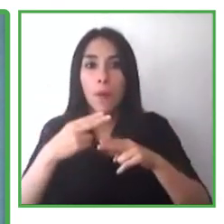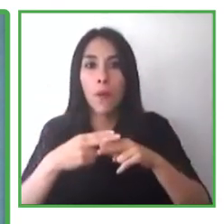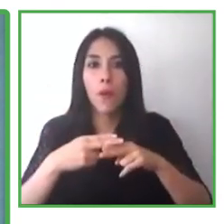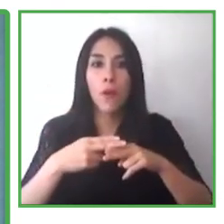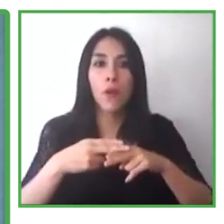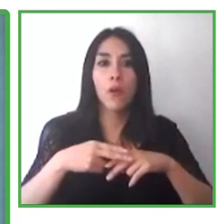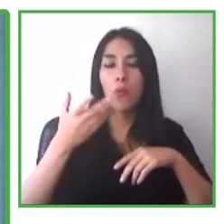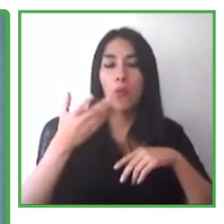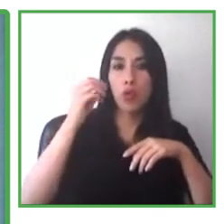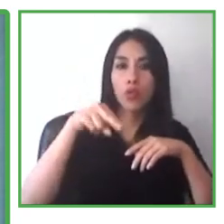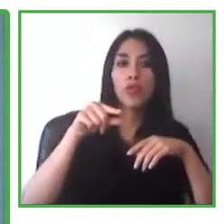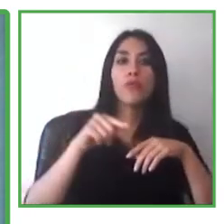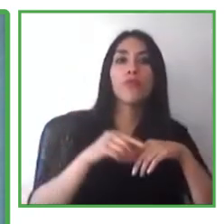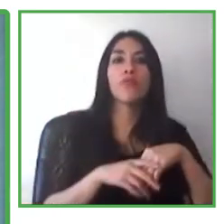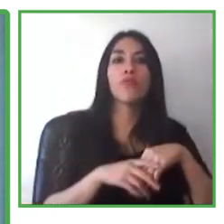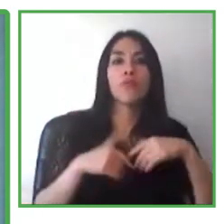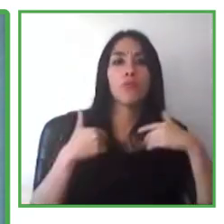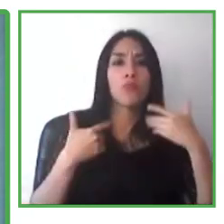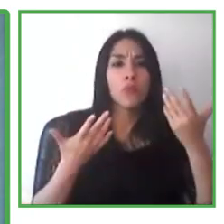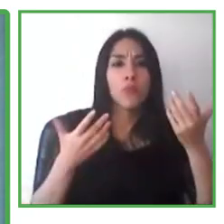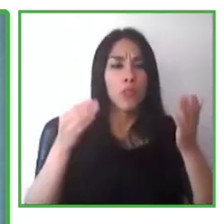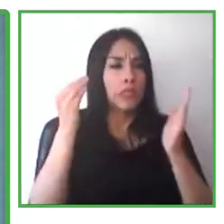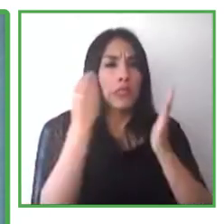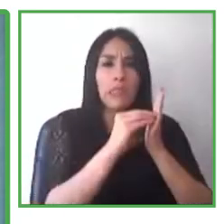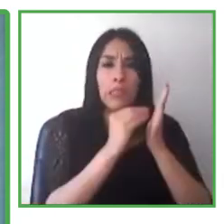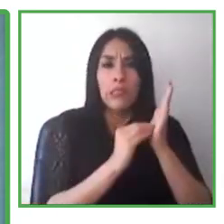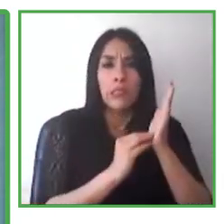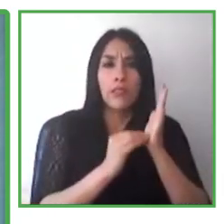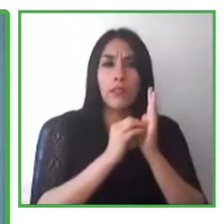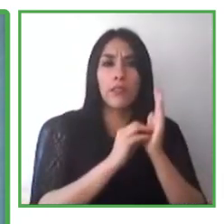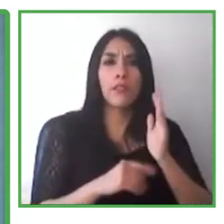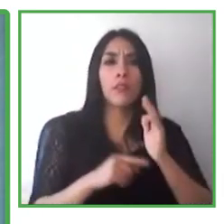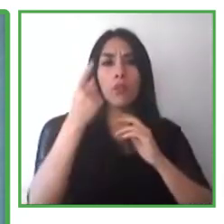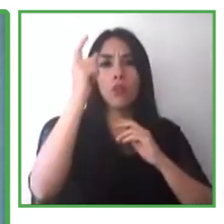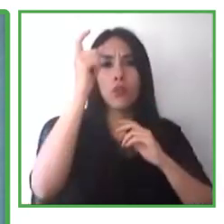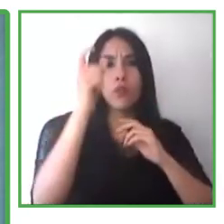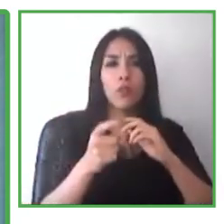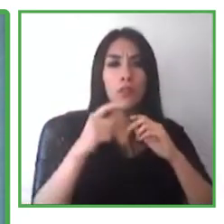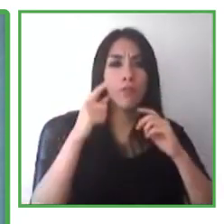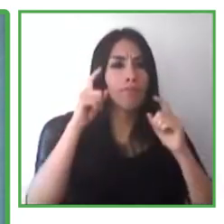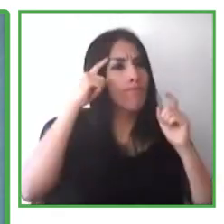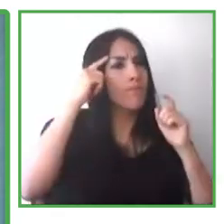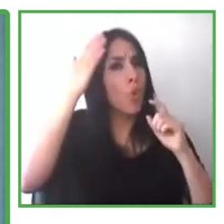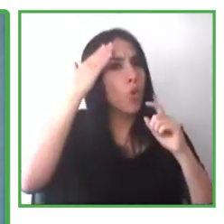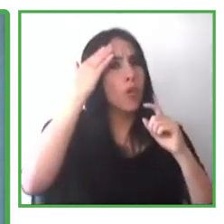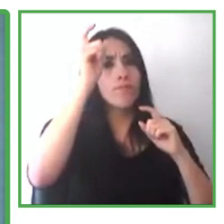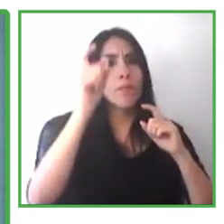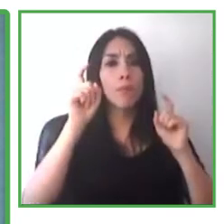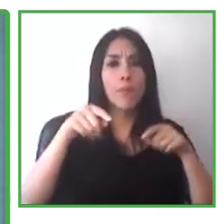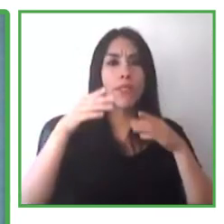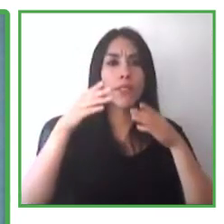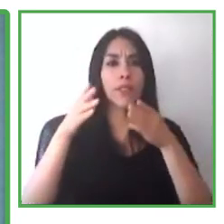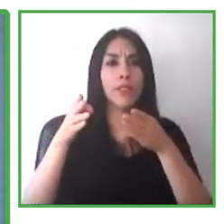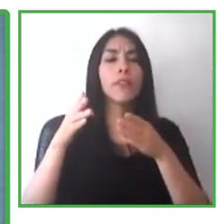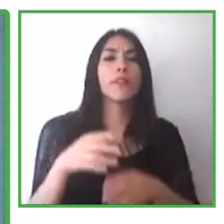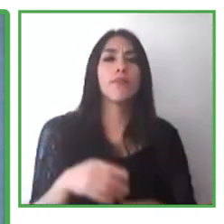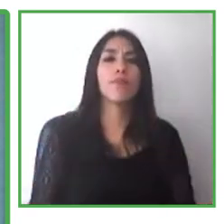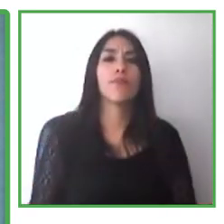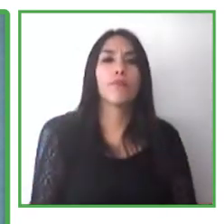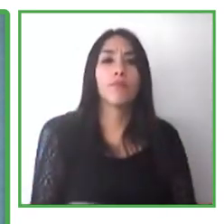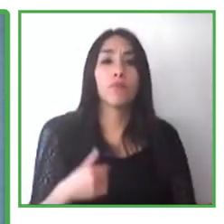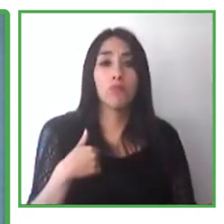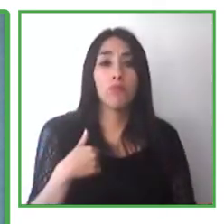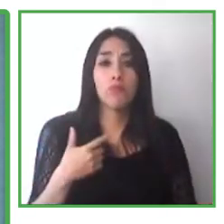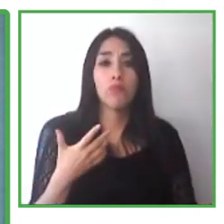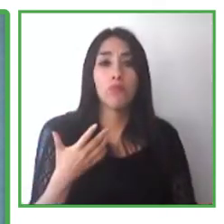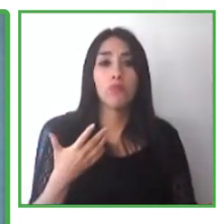or applications saying, okay, I'm just interested to work for you, full